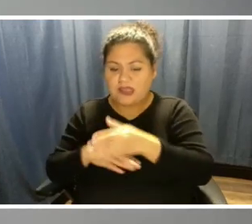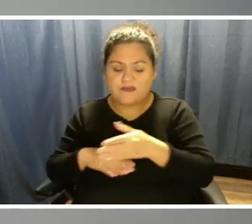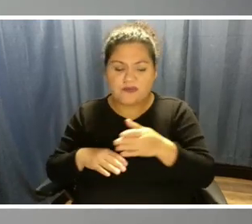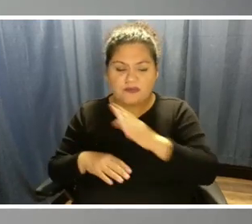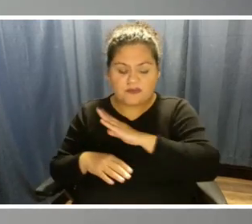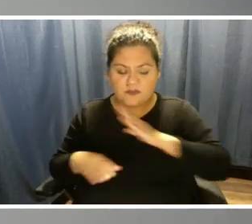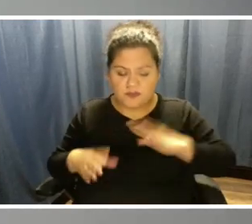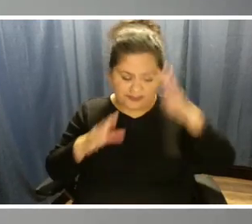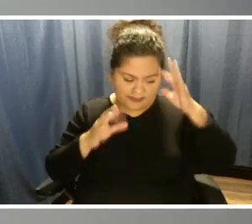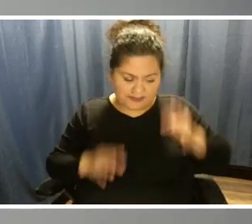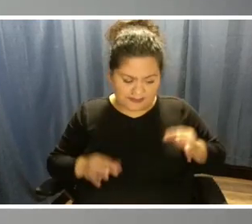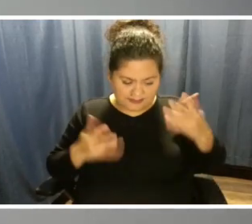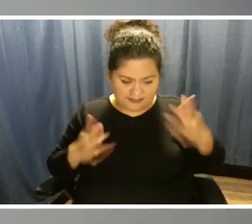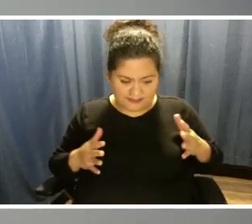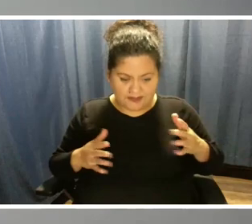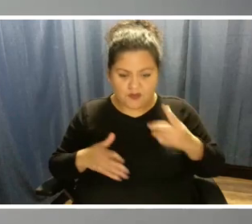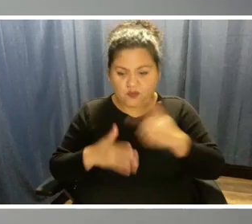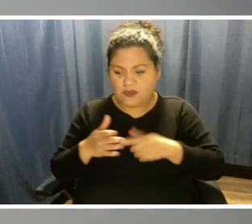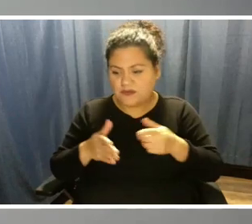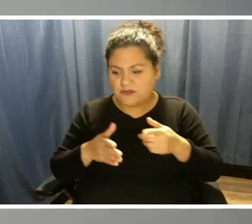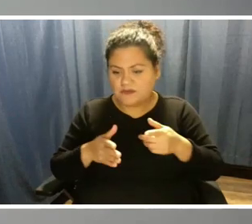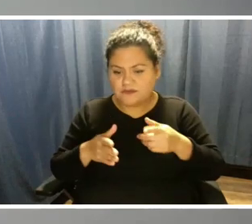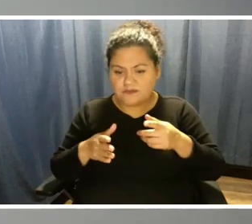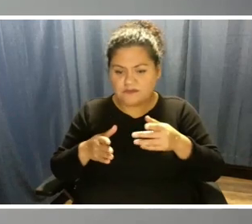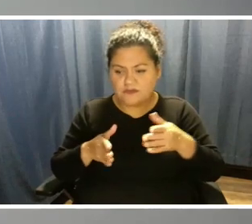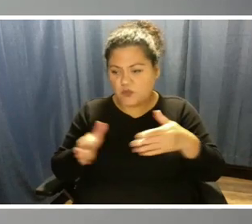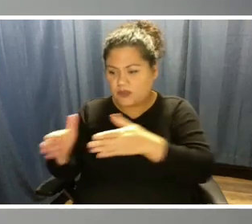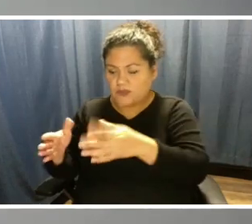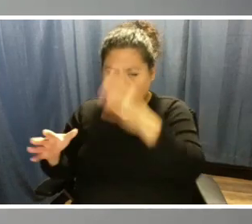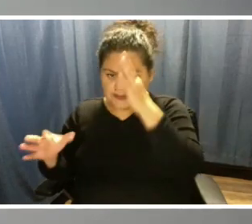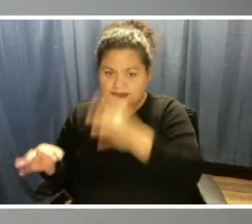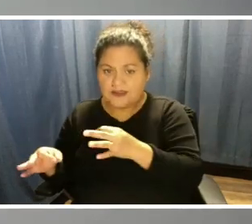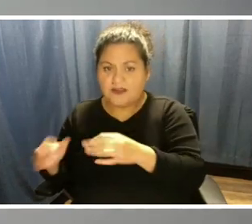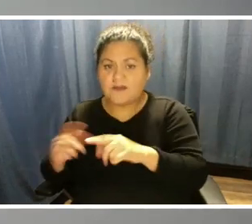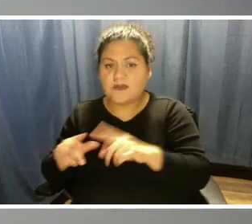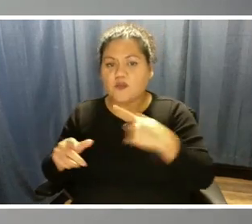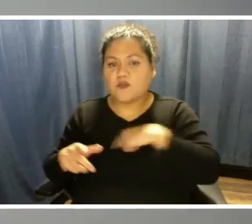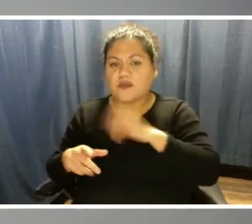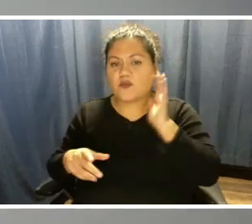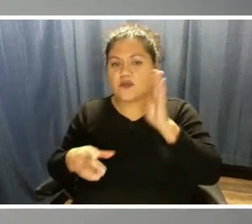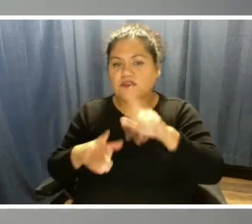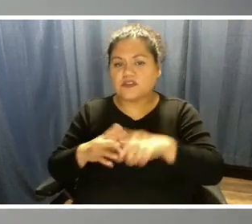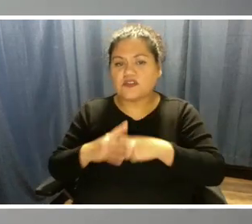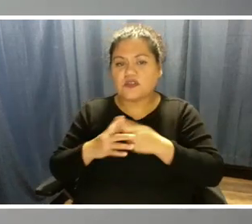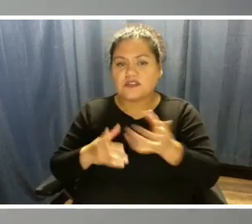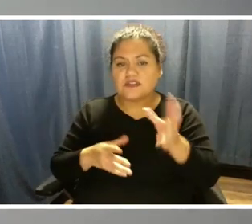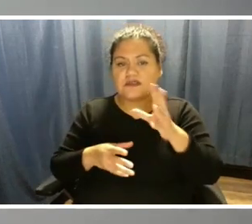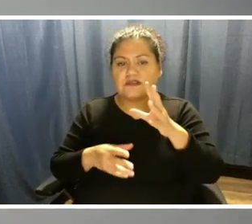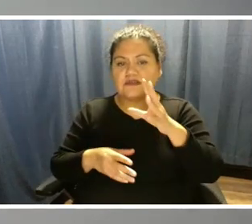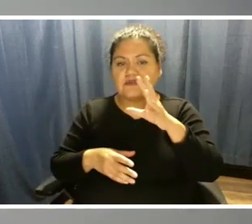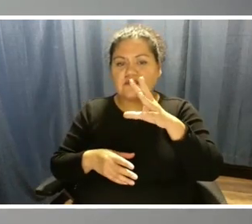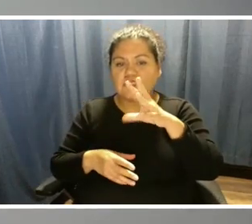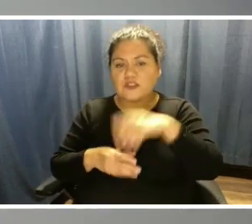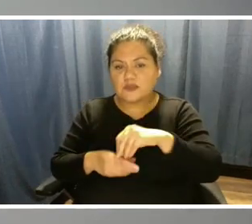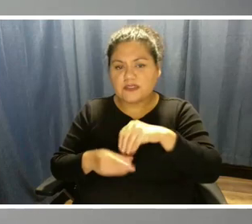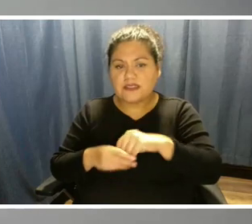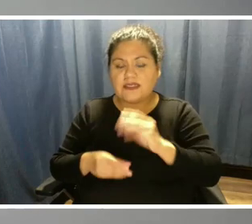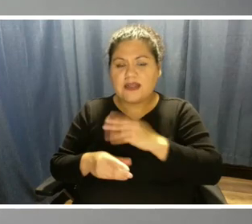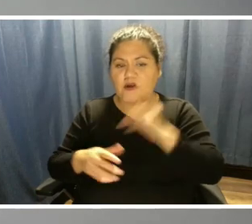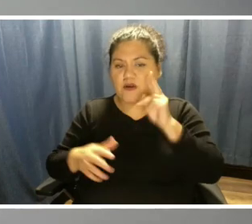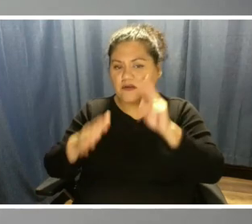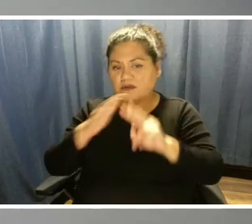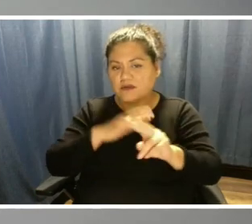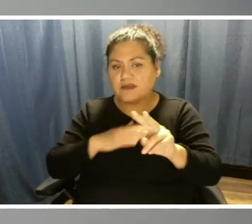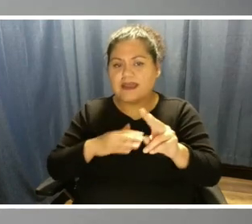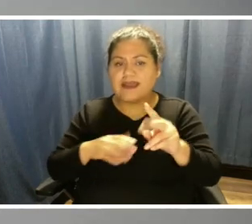on the direction we want to go in is we will start to build that into our forecast. And just to tie it back to the conversations